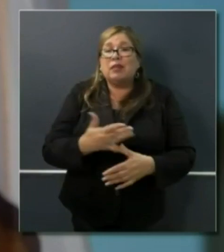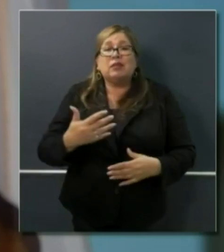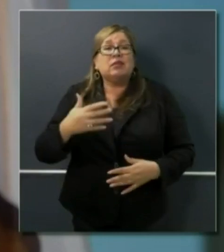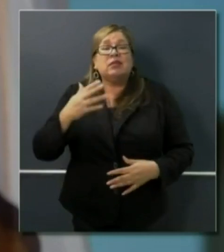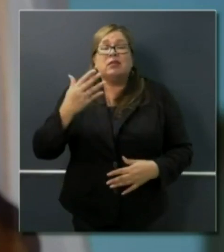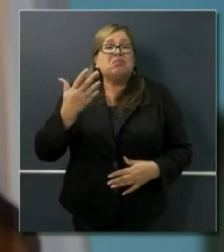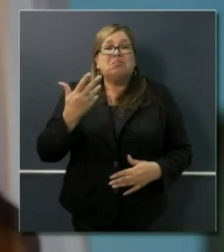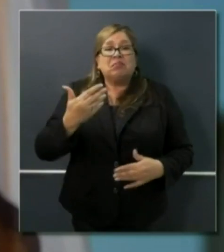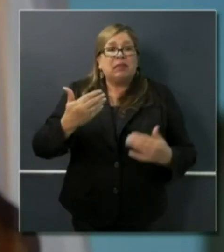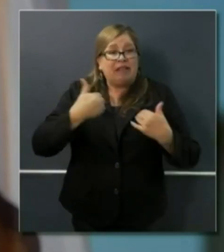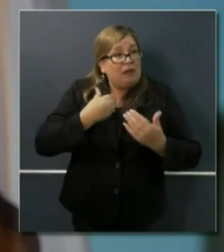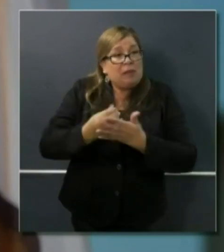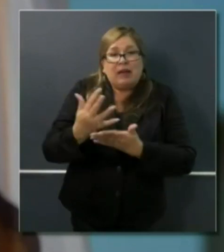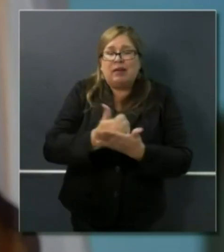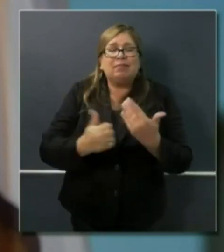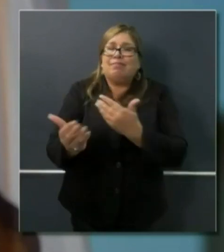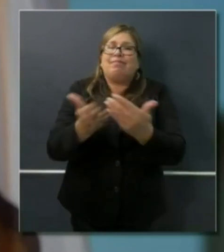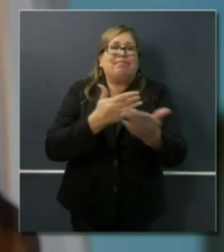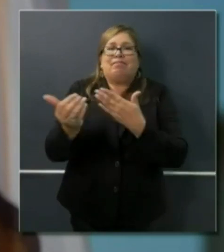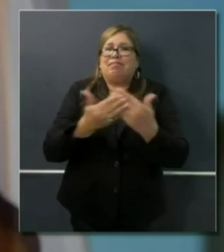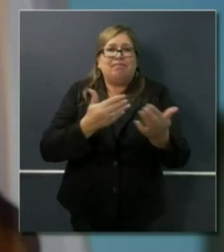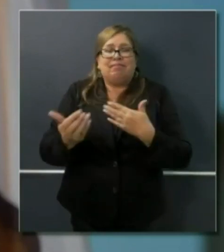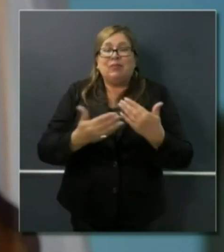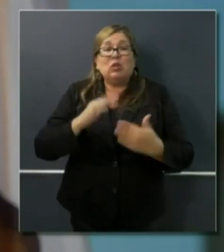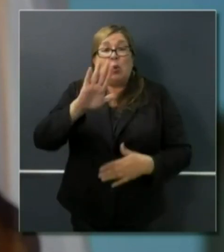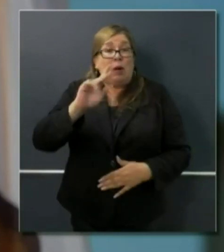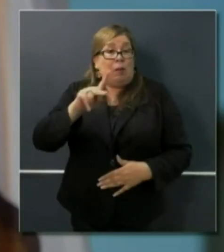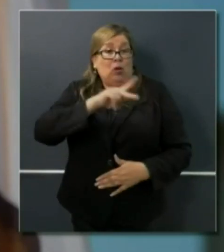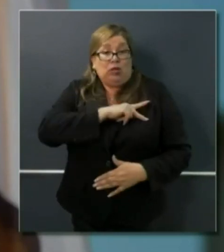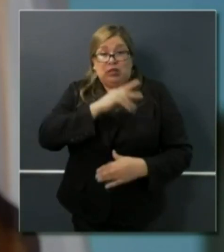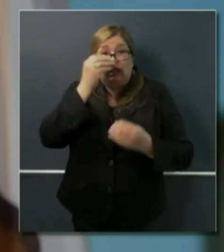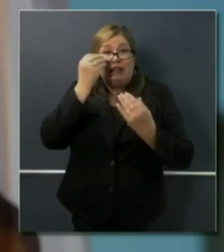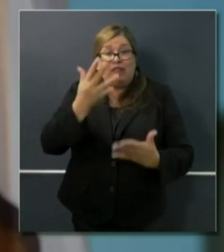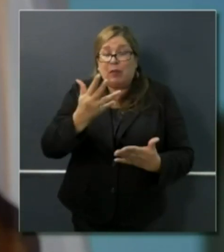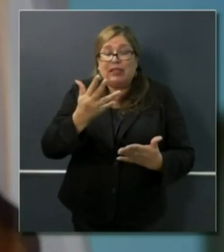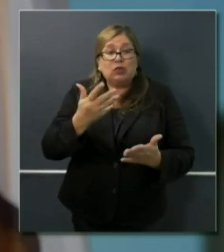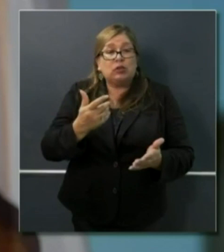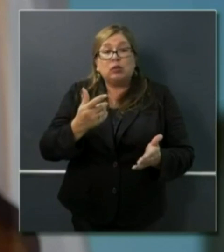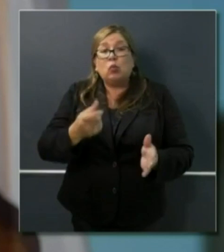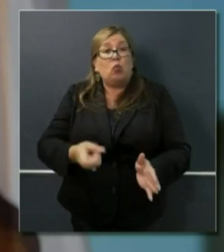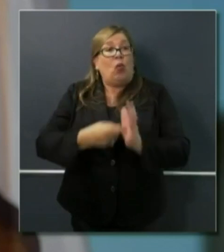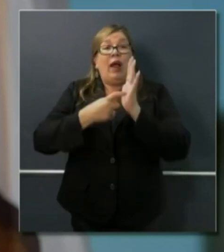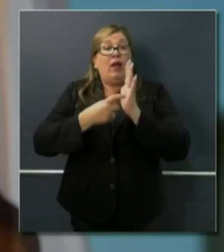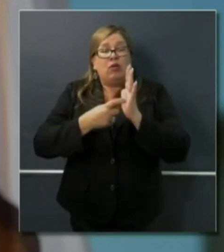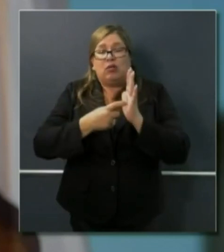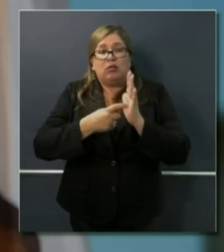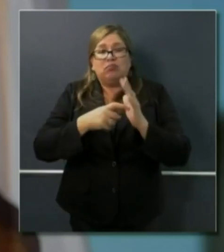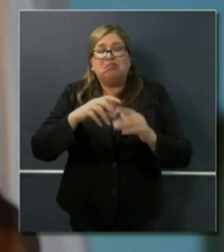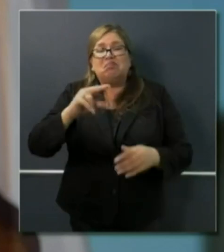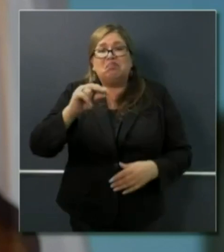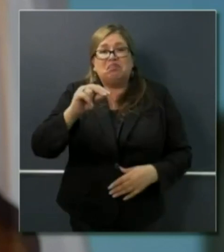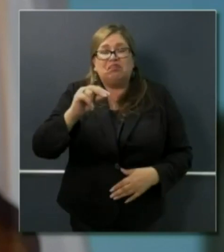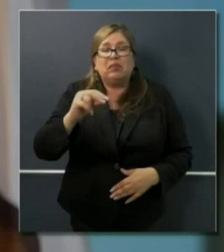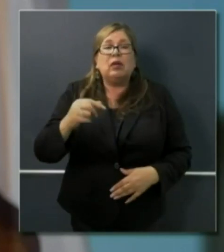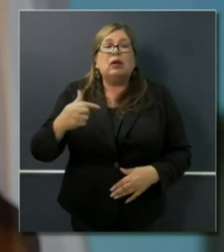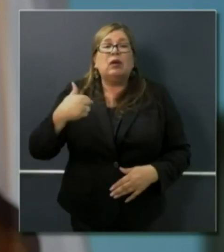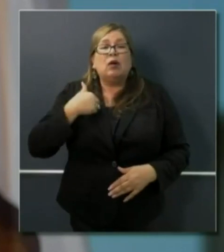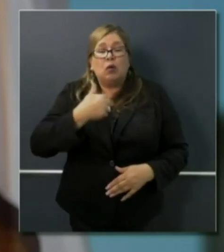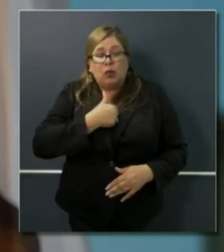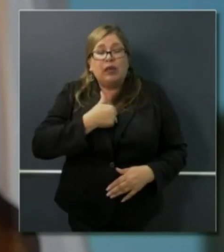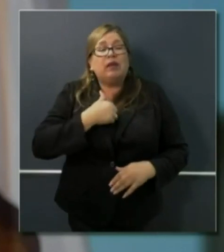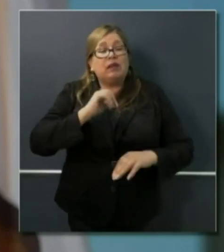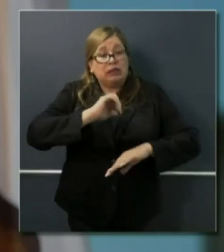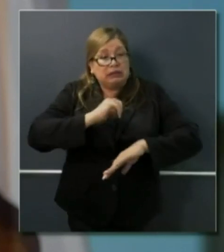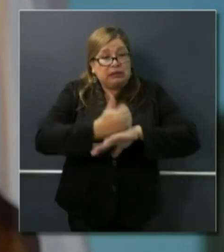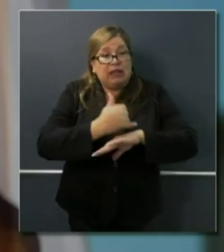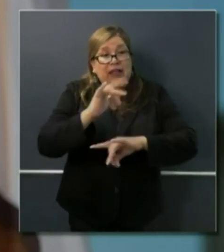information will not be required to get those supports. We're building that disaster